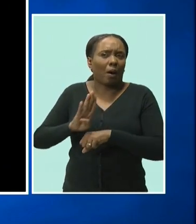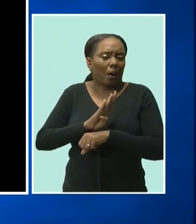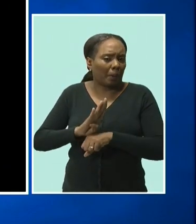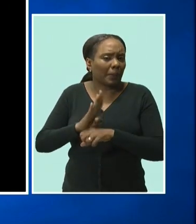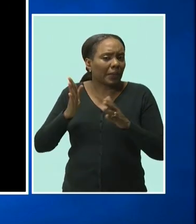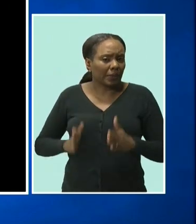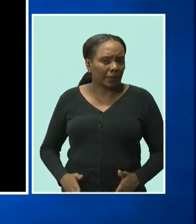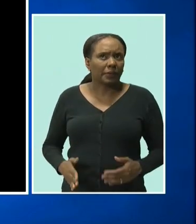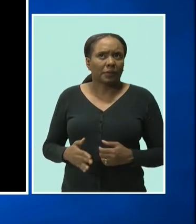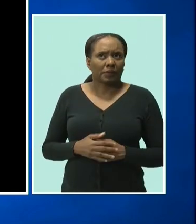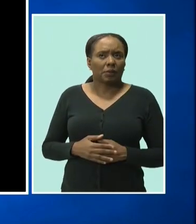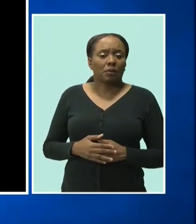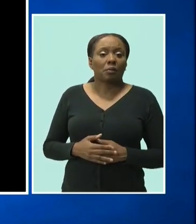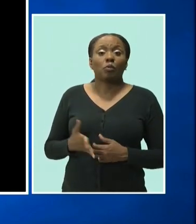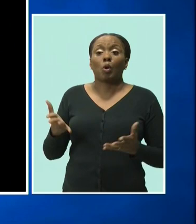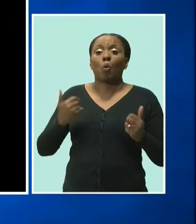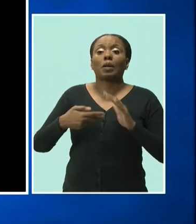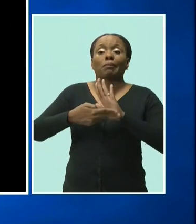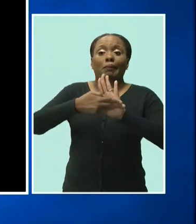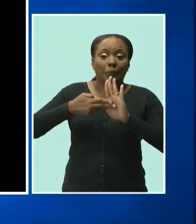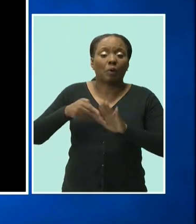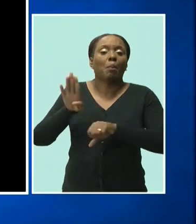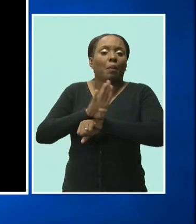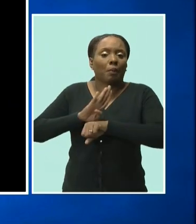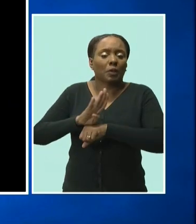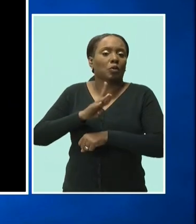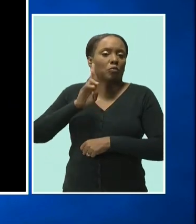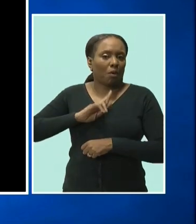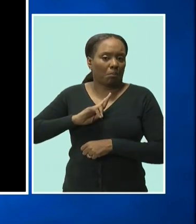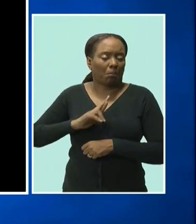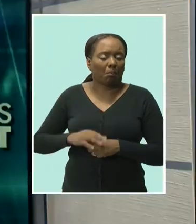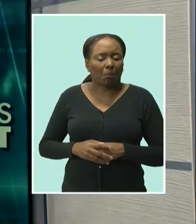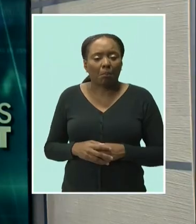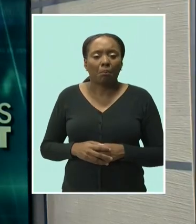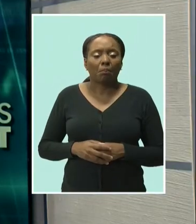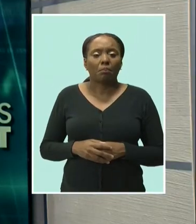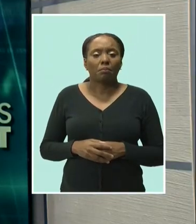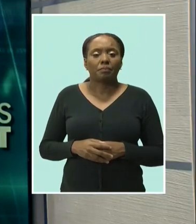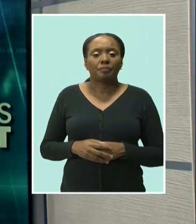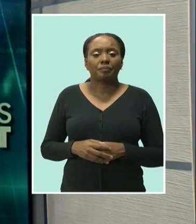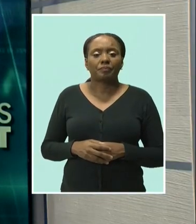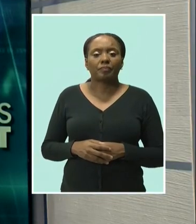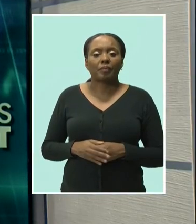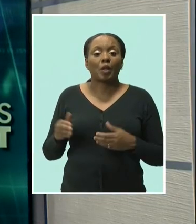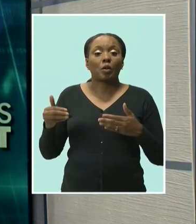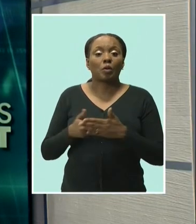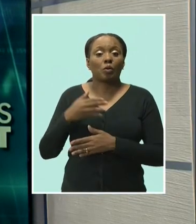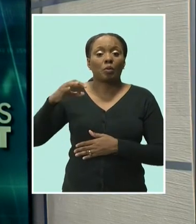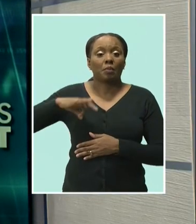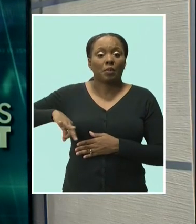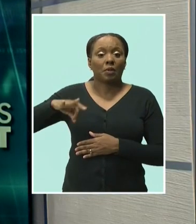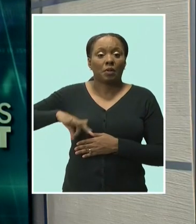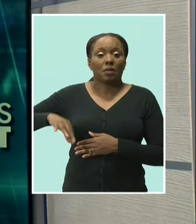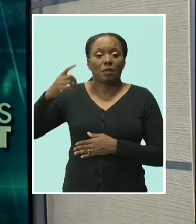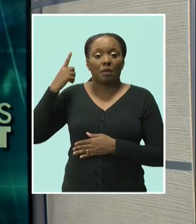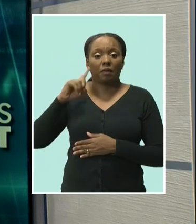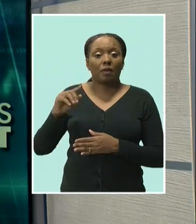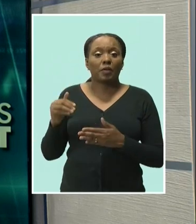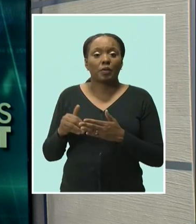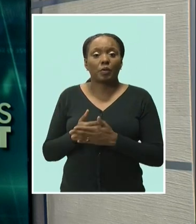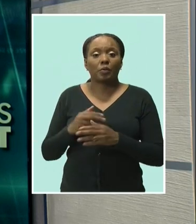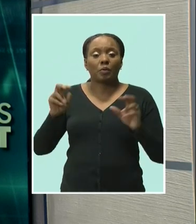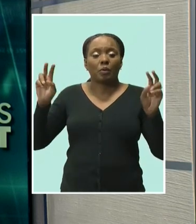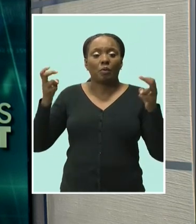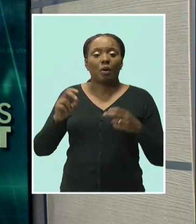them to be able to still claim this is a Barbados rum. New benefits are rolled up in the new One